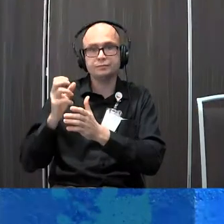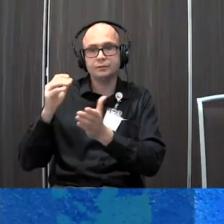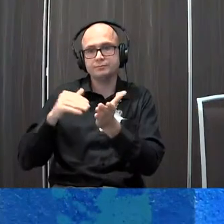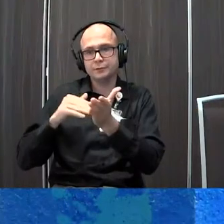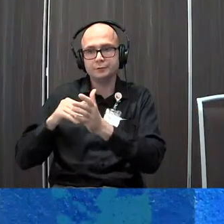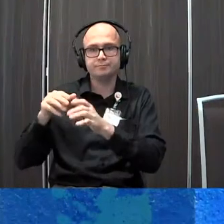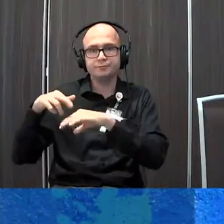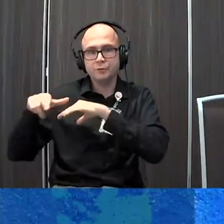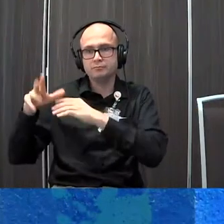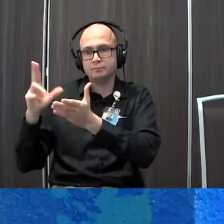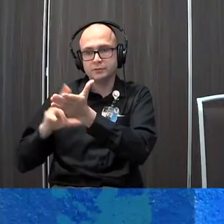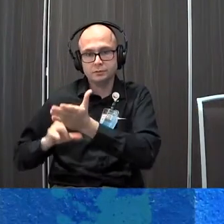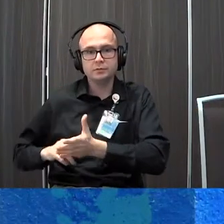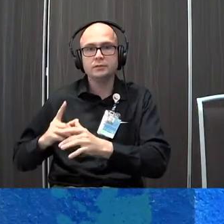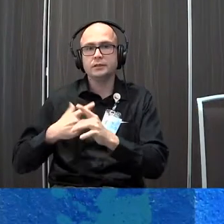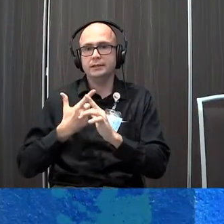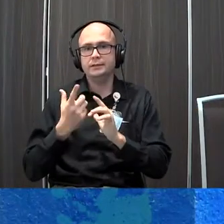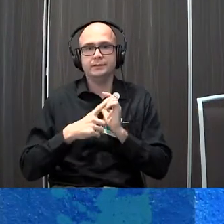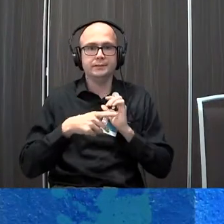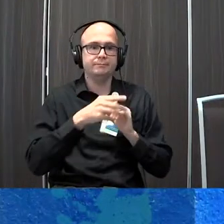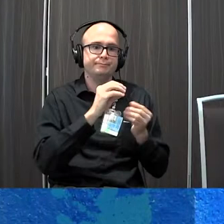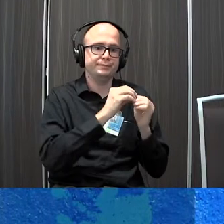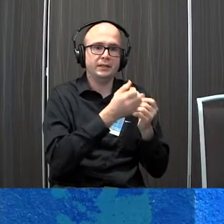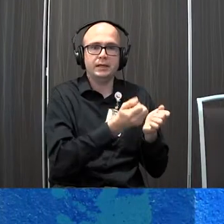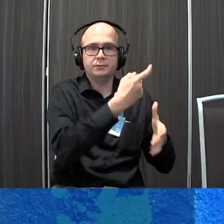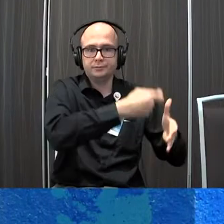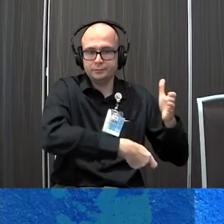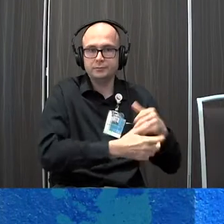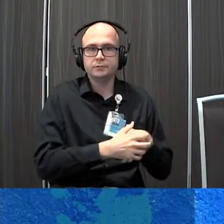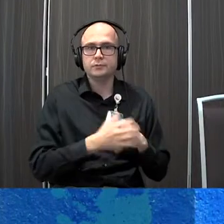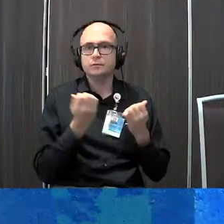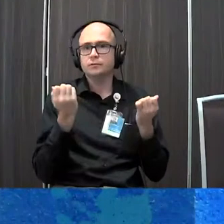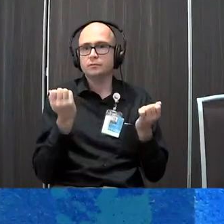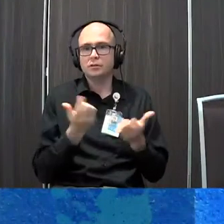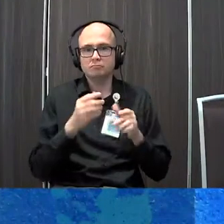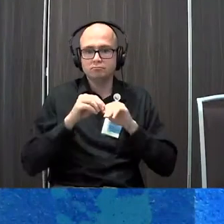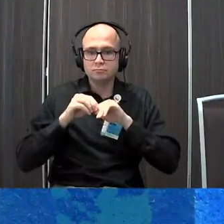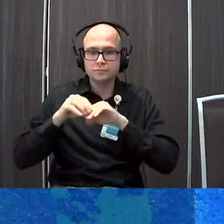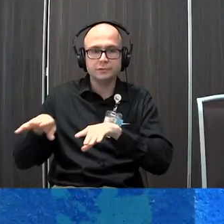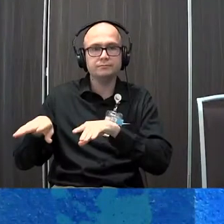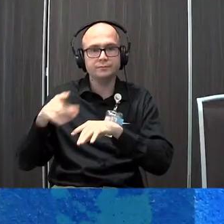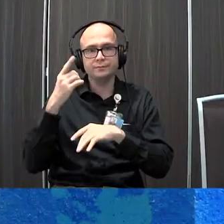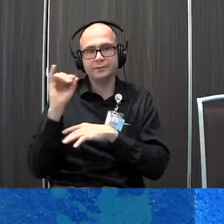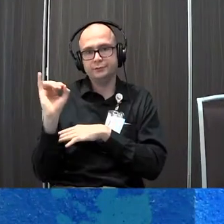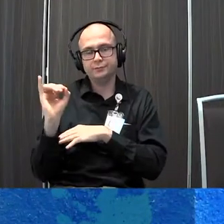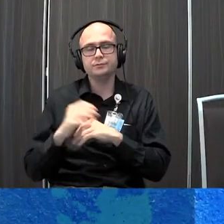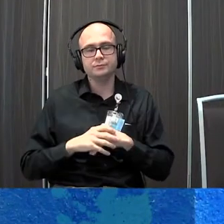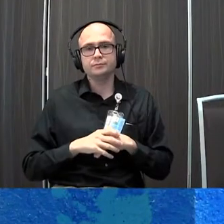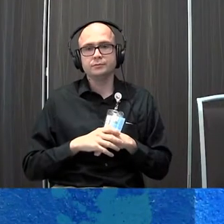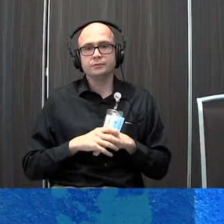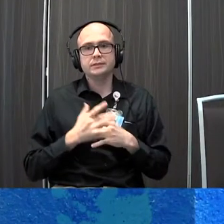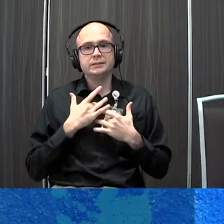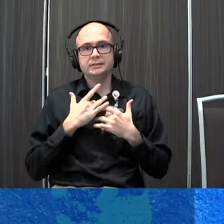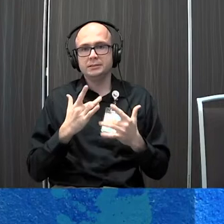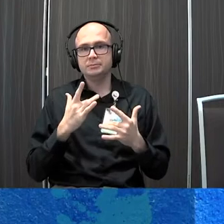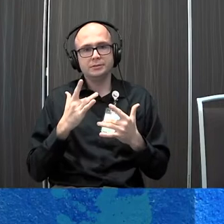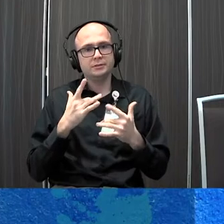physician and it's accompanied by the quote from the vendor all of this gets sent off to the insurance for authorization typically this process can